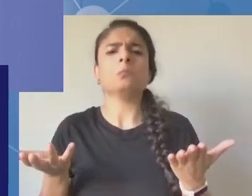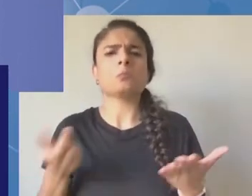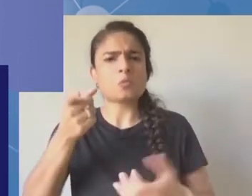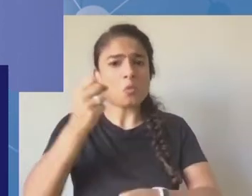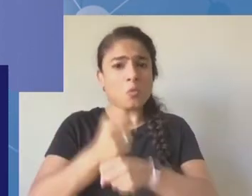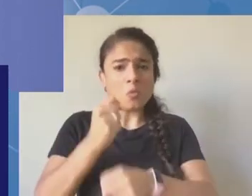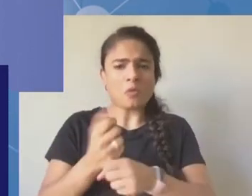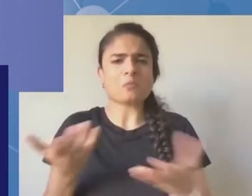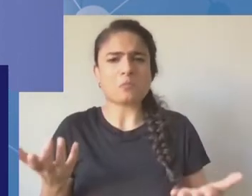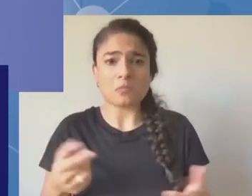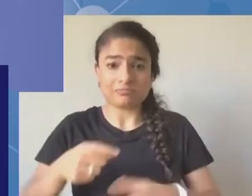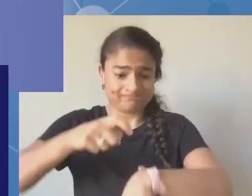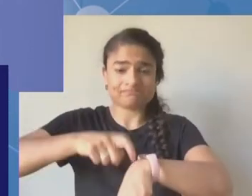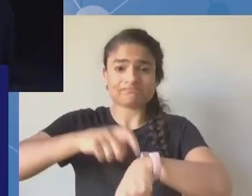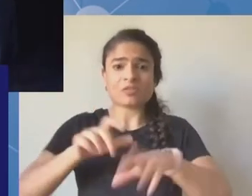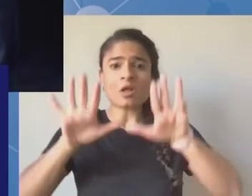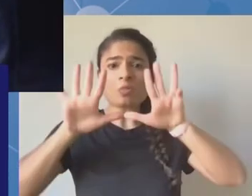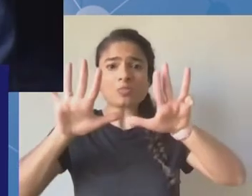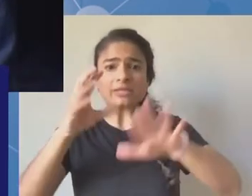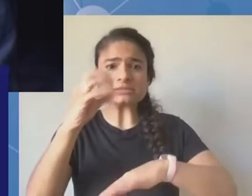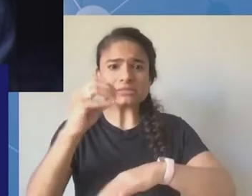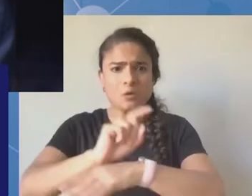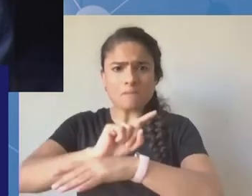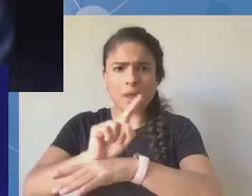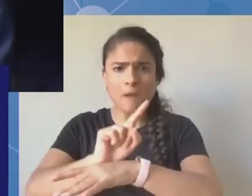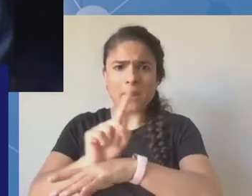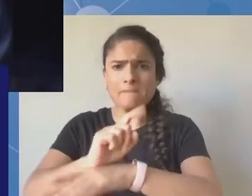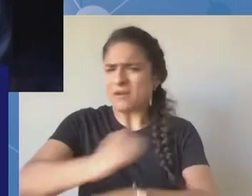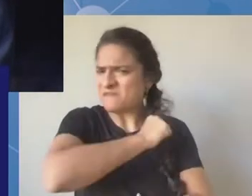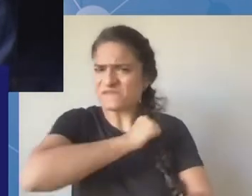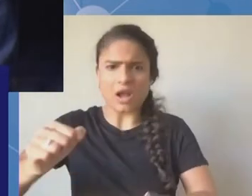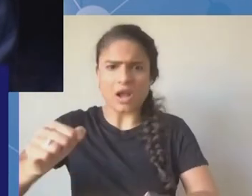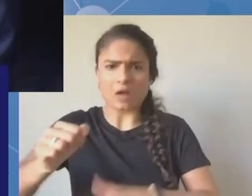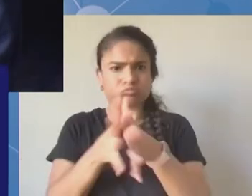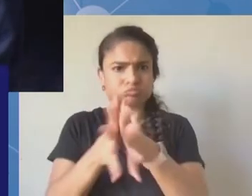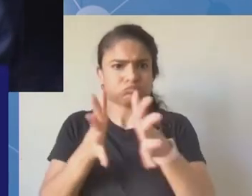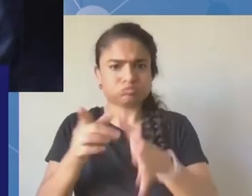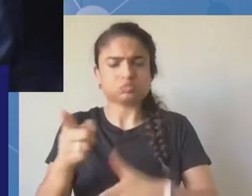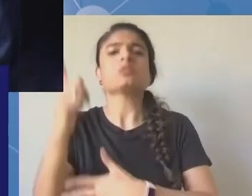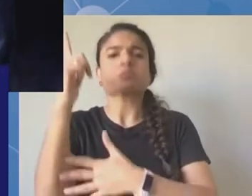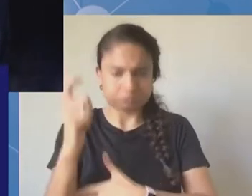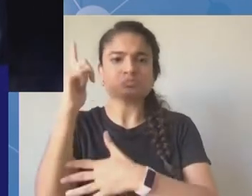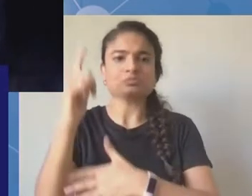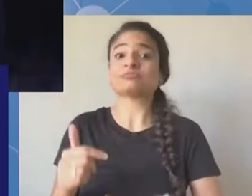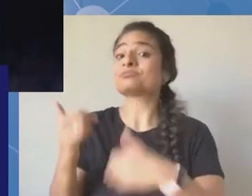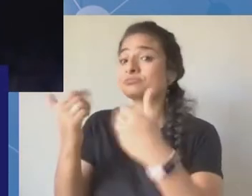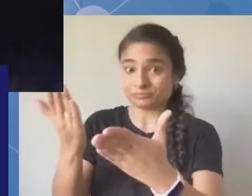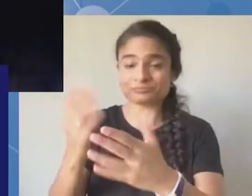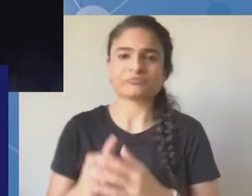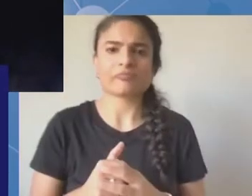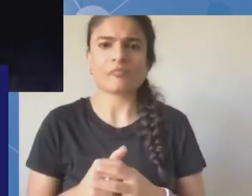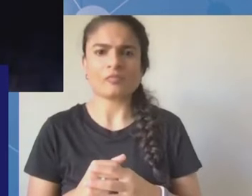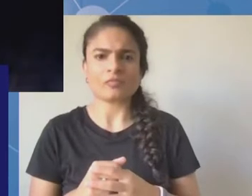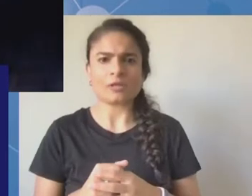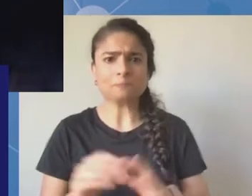First of all, it's okay if I'm allowed to take my mask. 90 seconds, I question that. Okay, I'm